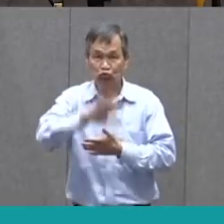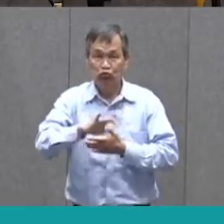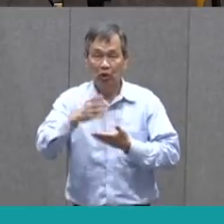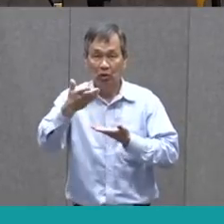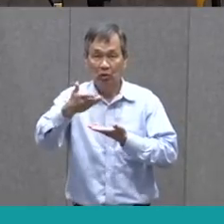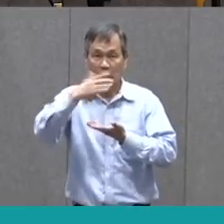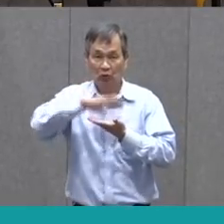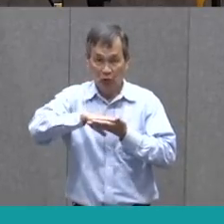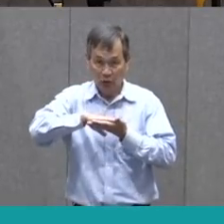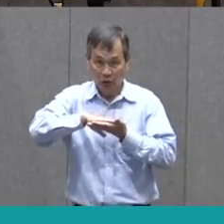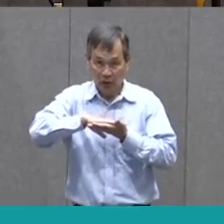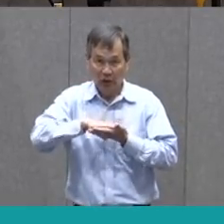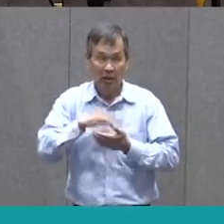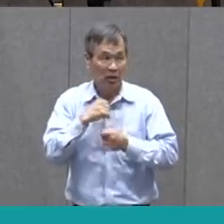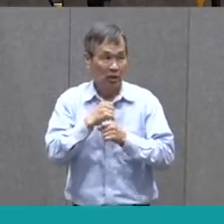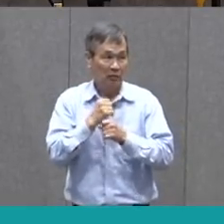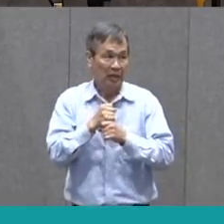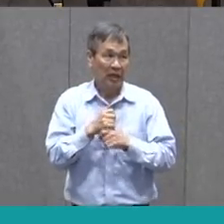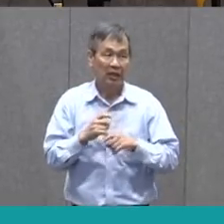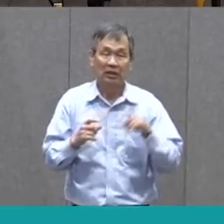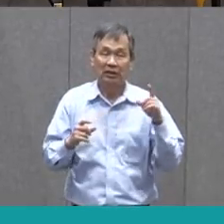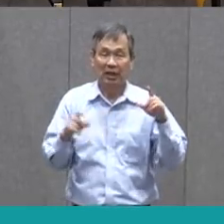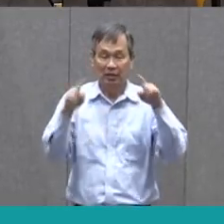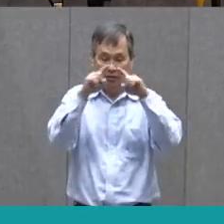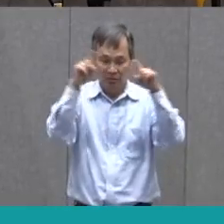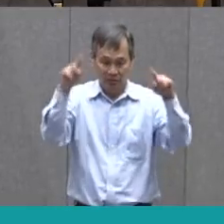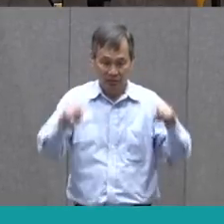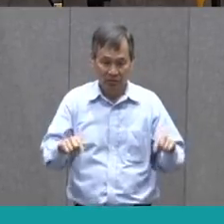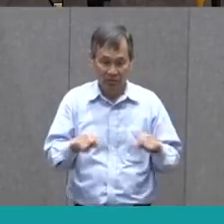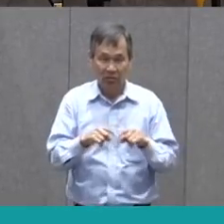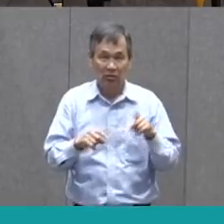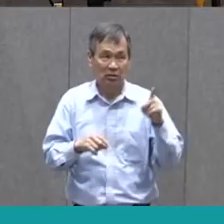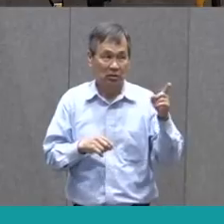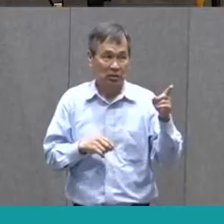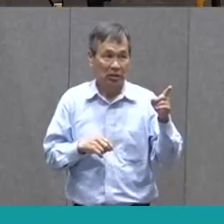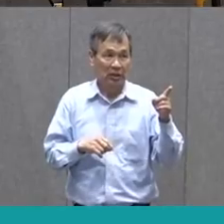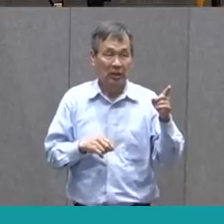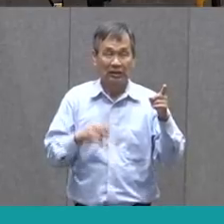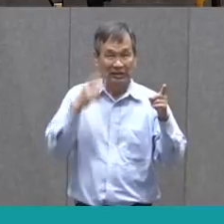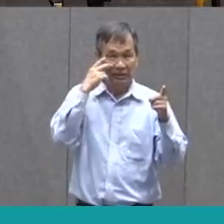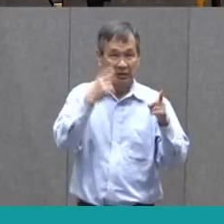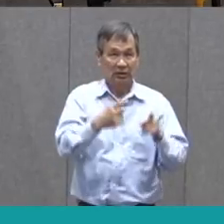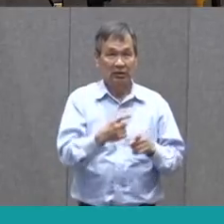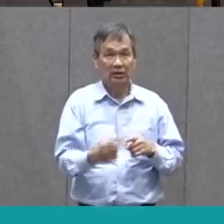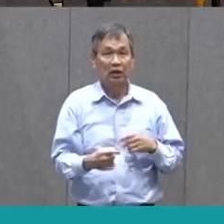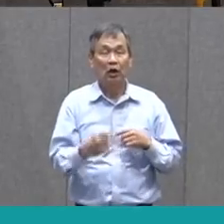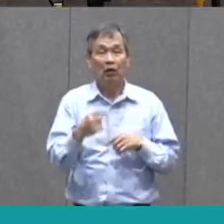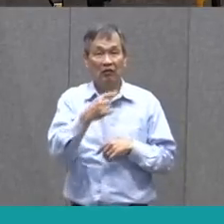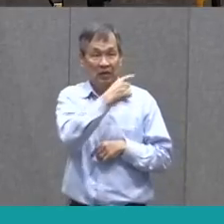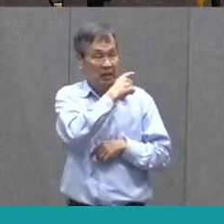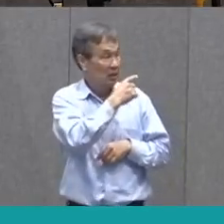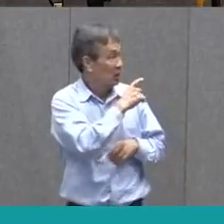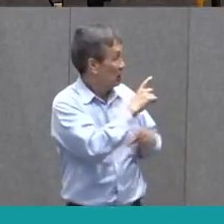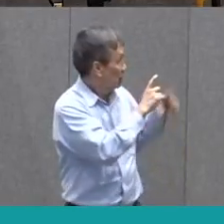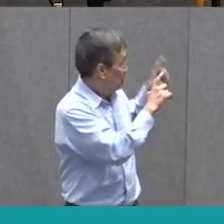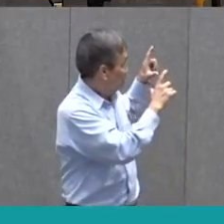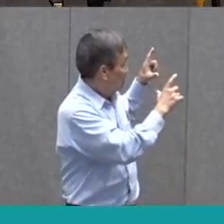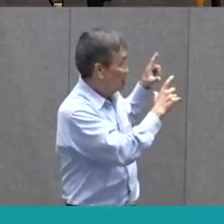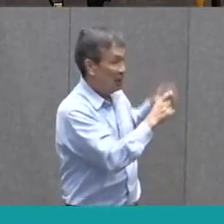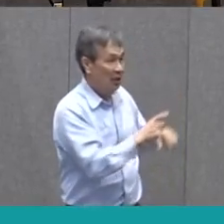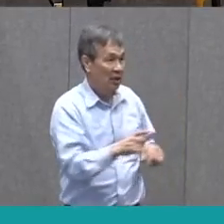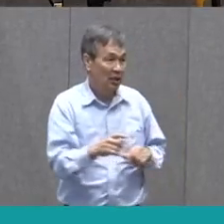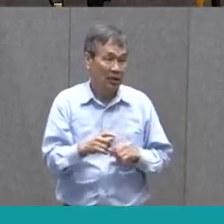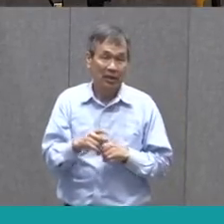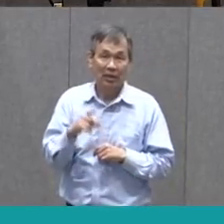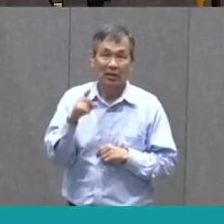made this shape on both sides. The shape is bigger over here. If you made